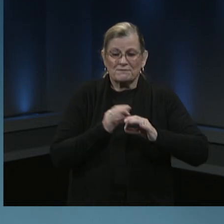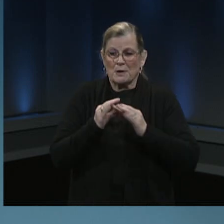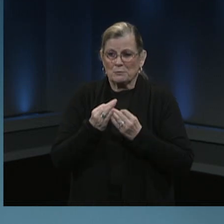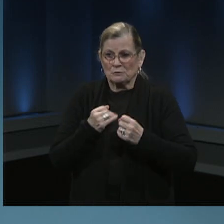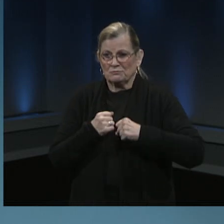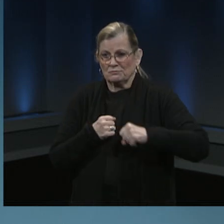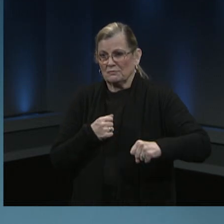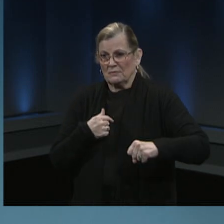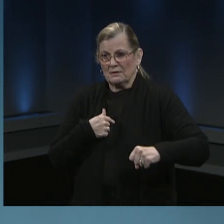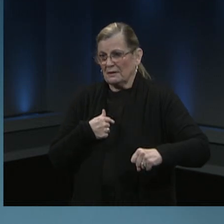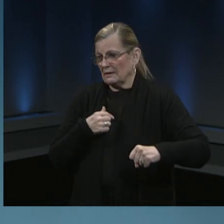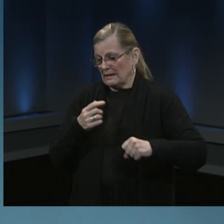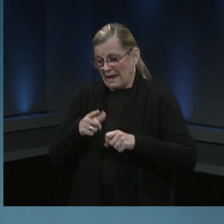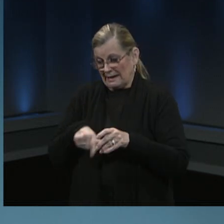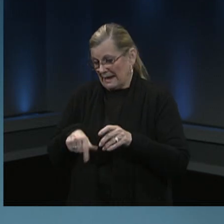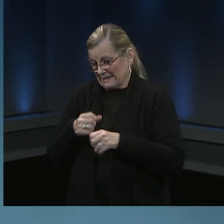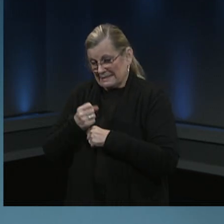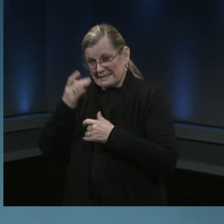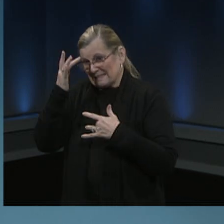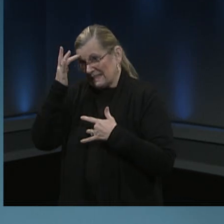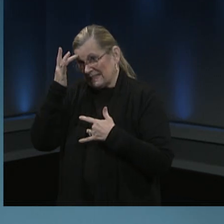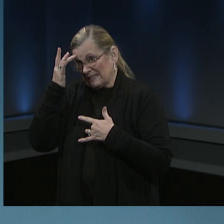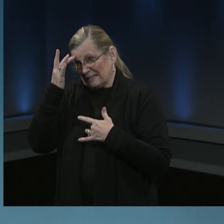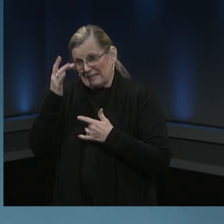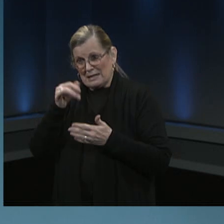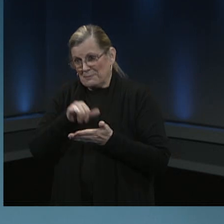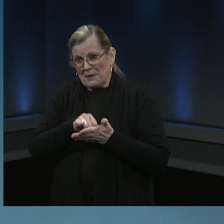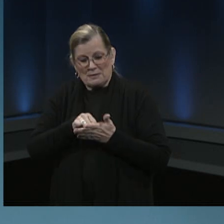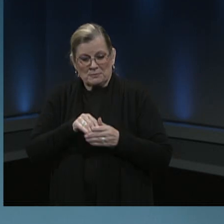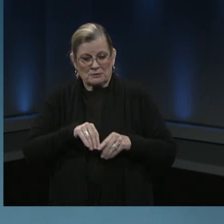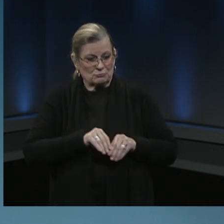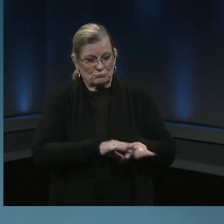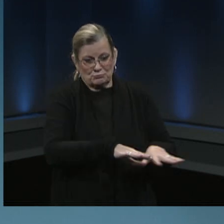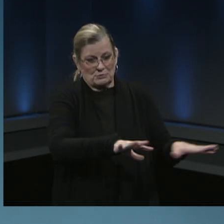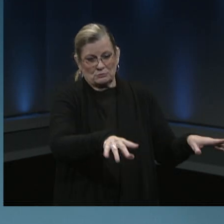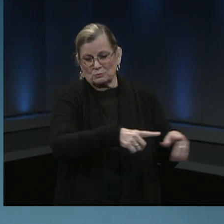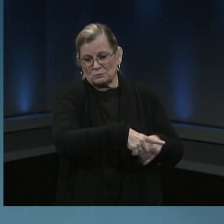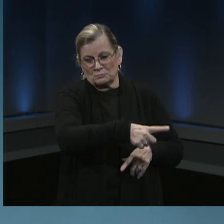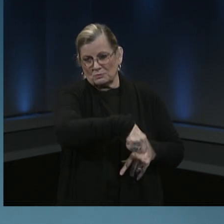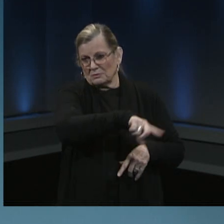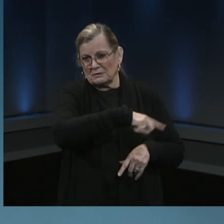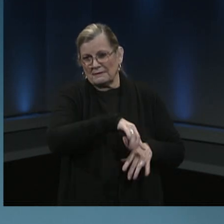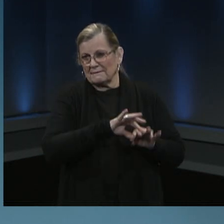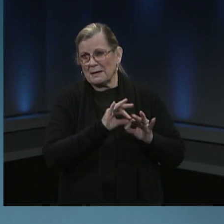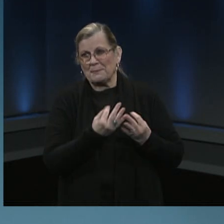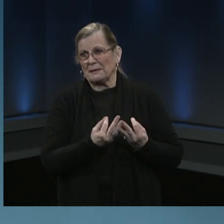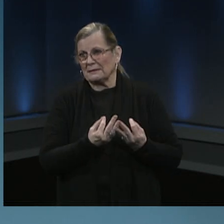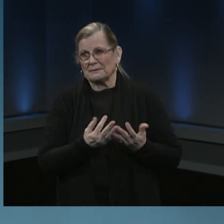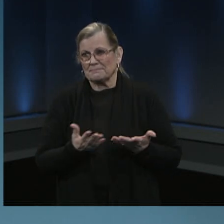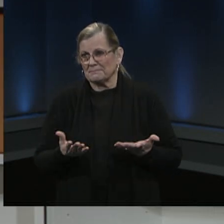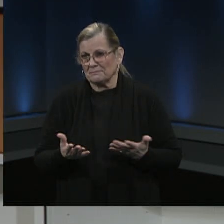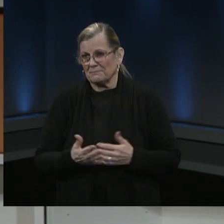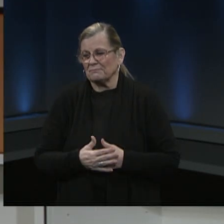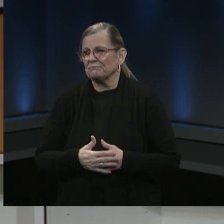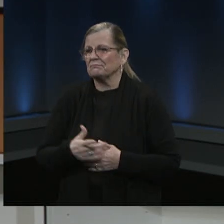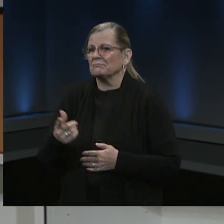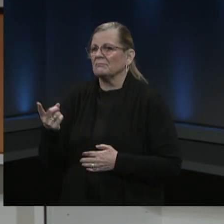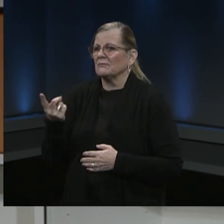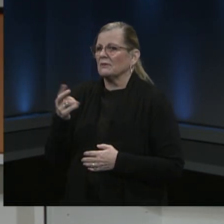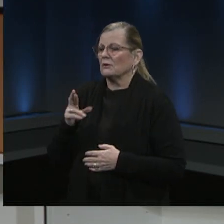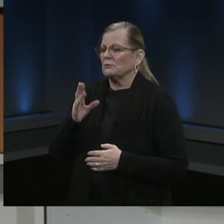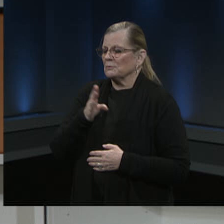and therefore are not going to be transmitting the infection to other people. Well, you, Dr. Schwartz.